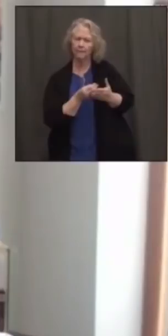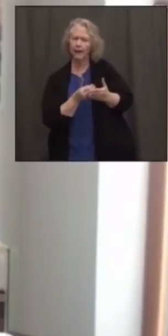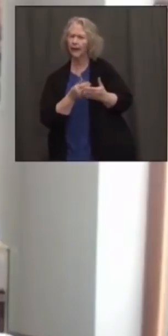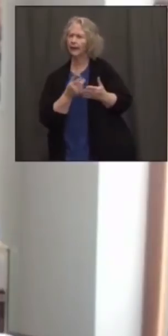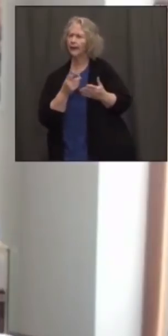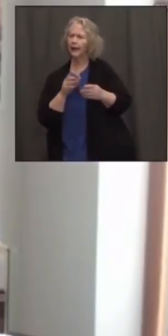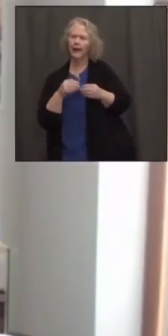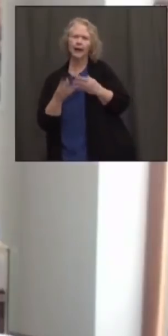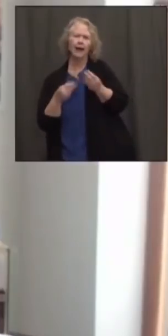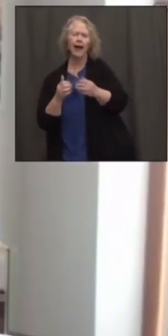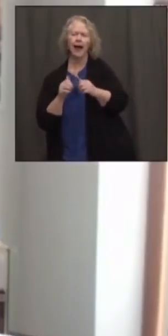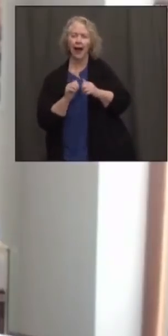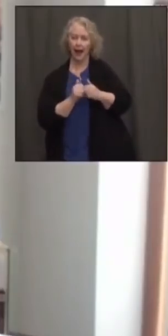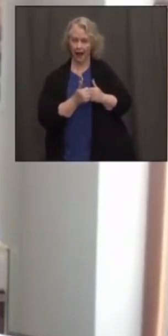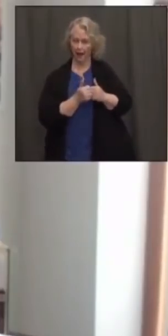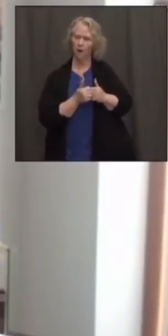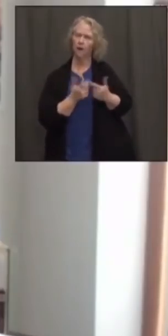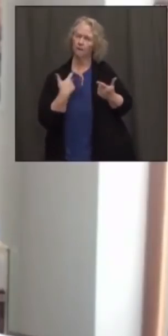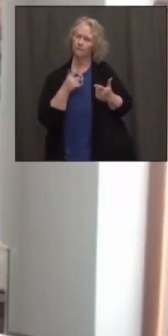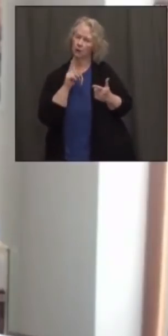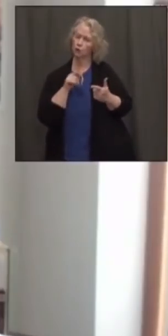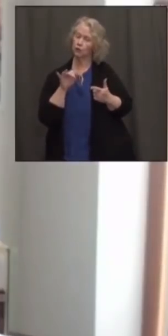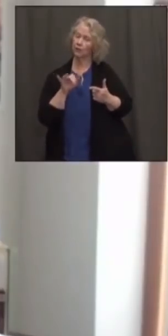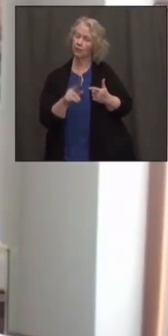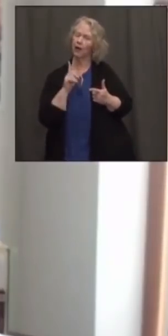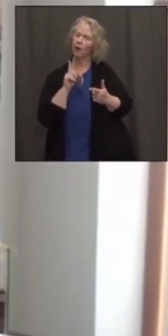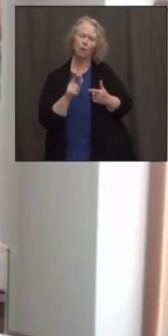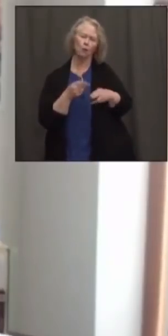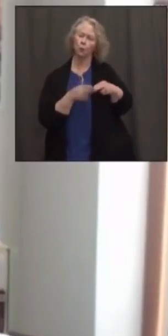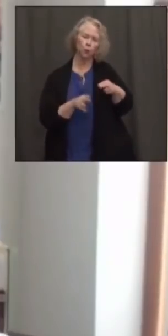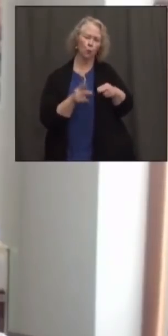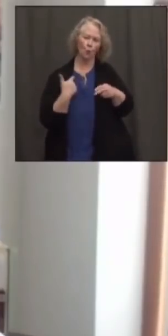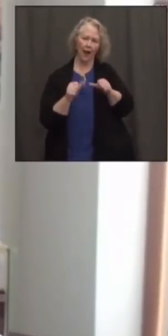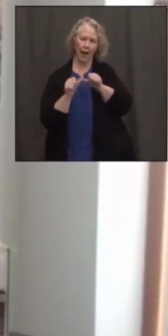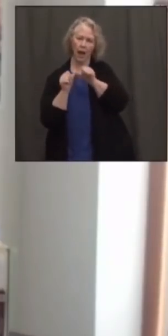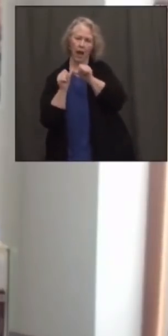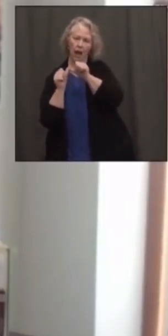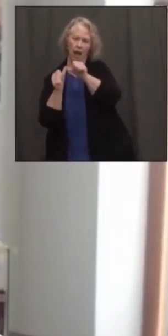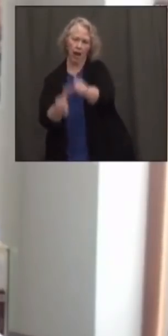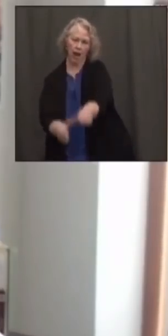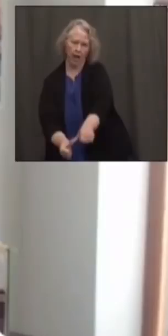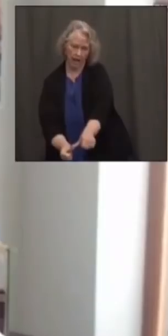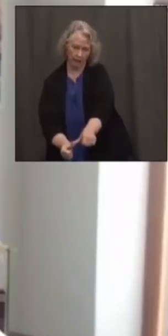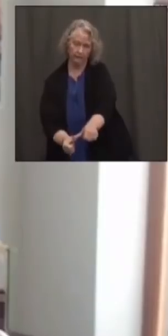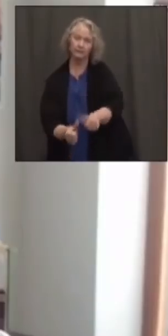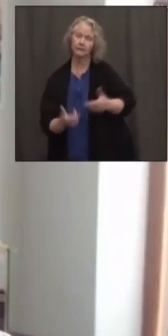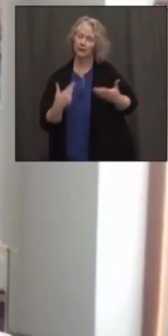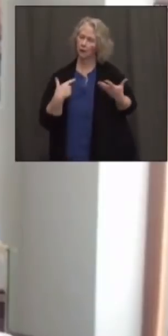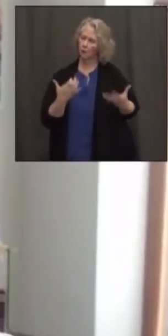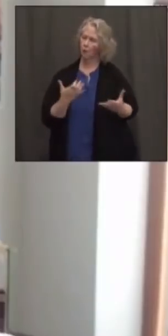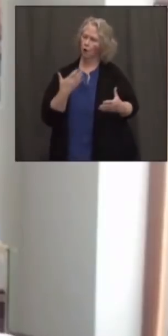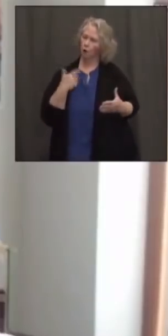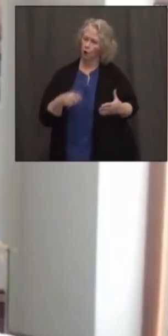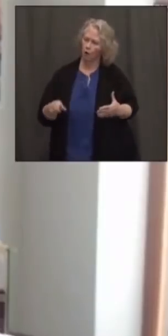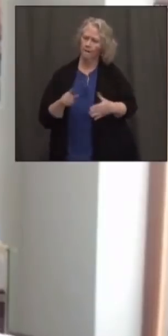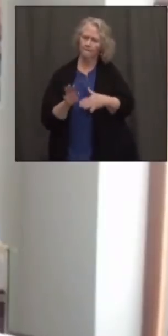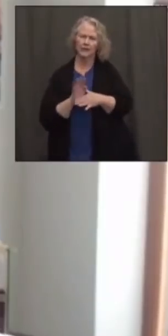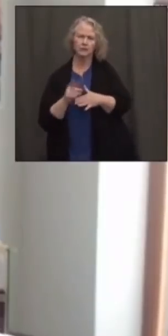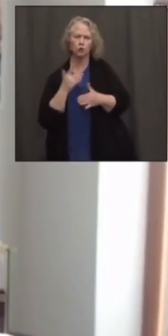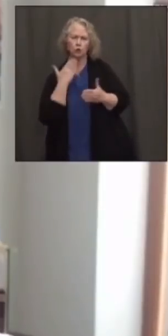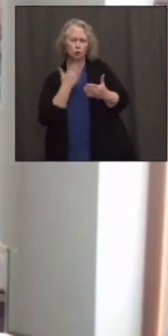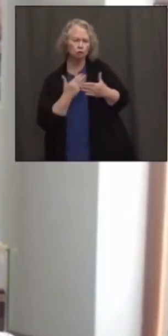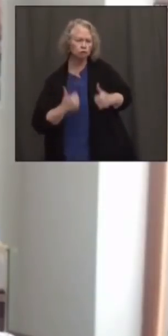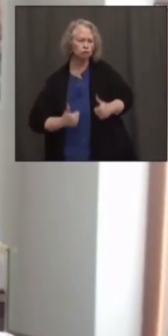to make sure that we're able to sustain our businesses. Because at the end of the day, that's what we want to do, be able to have viable, sustainable businesses